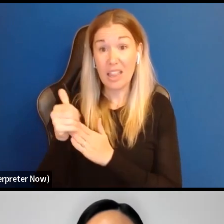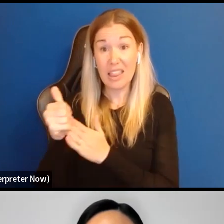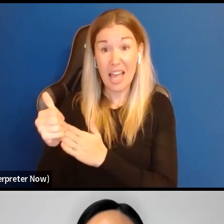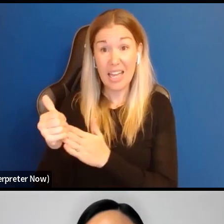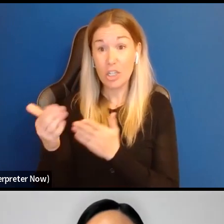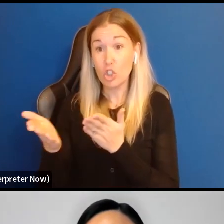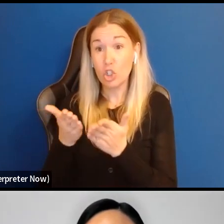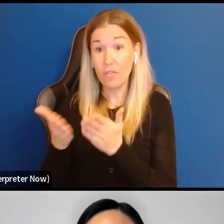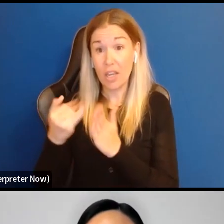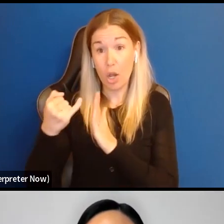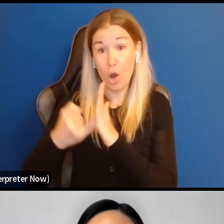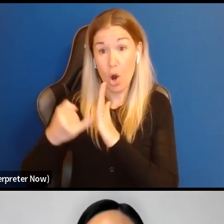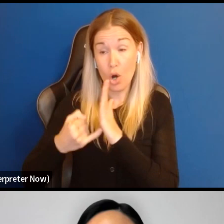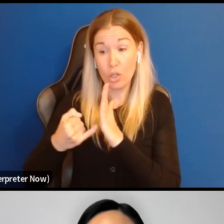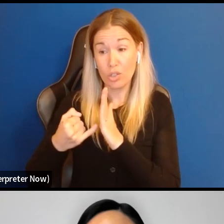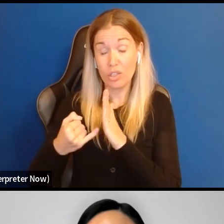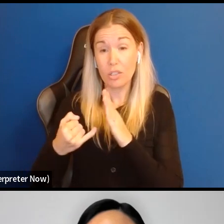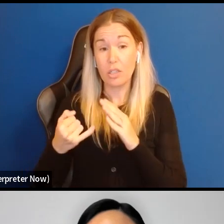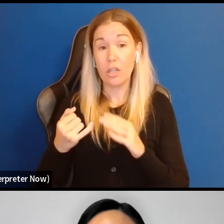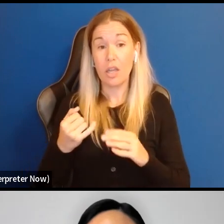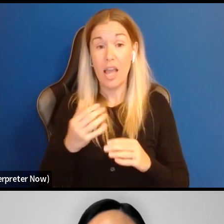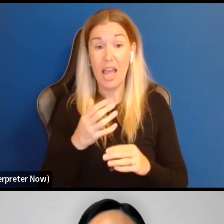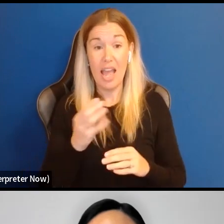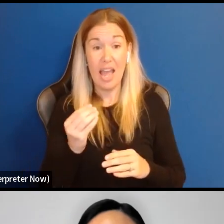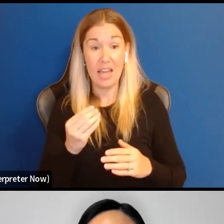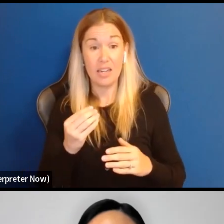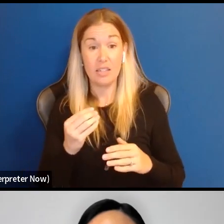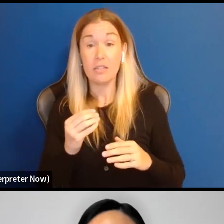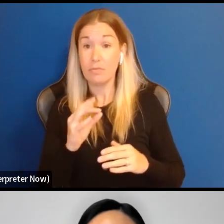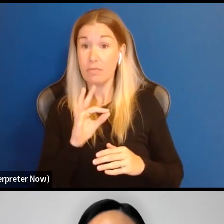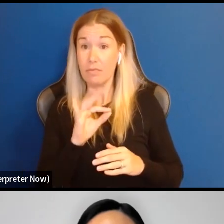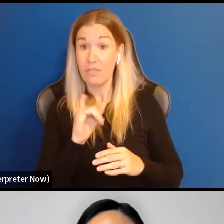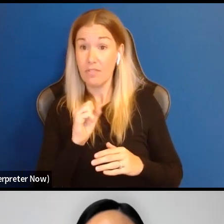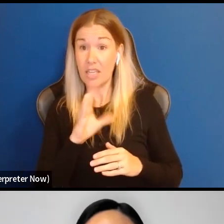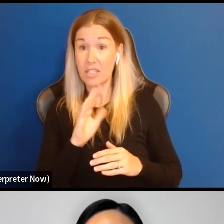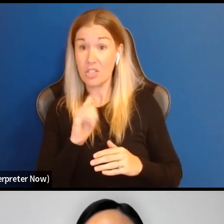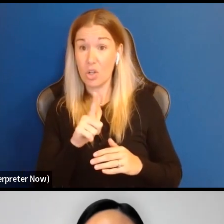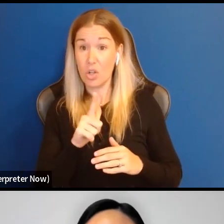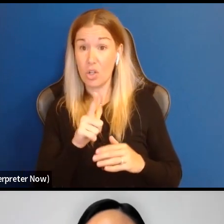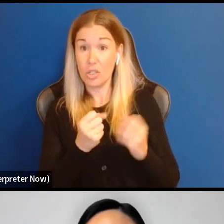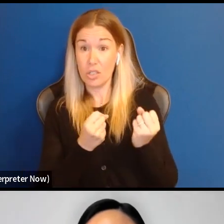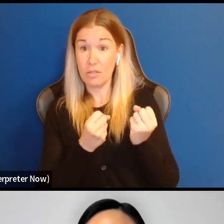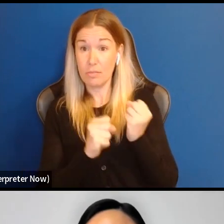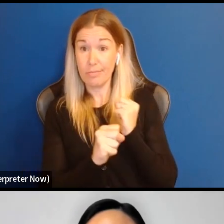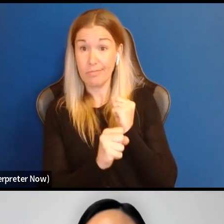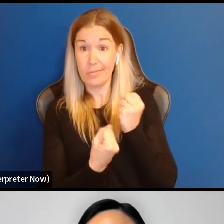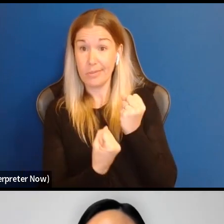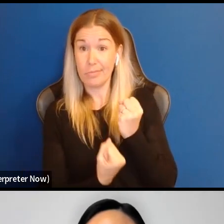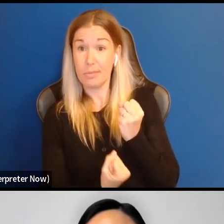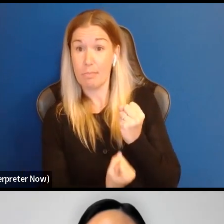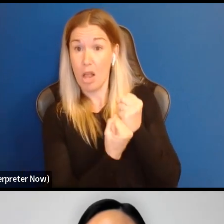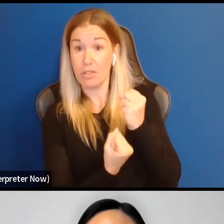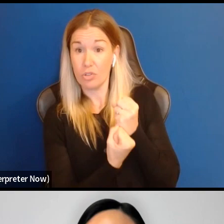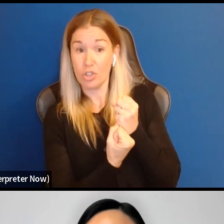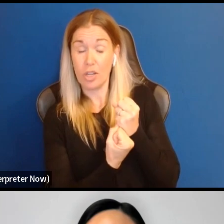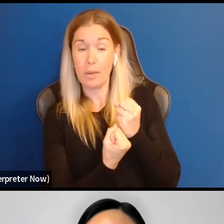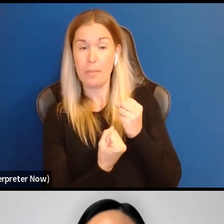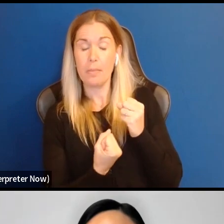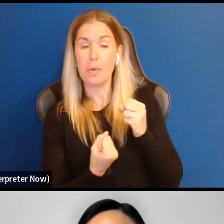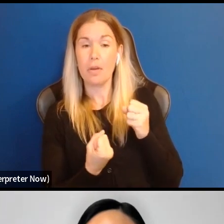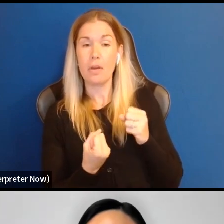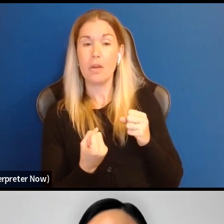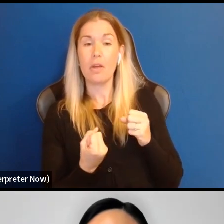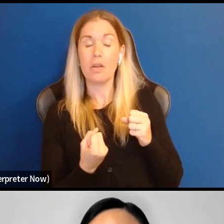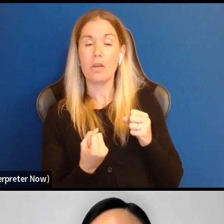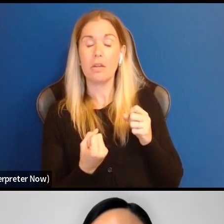organizations, and your fiscal sponsorship or a capacity building to support your fiscal sponsorship is